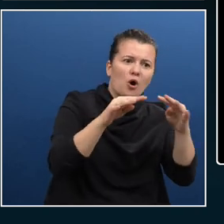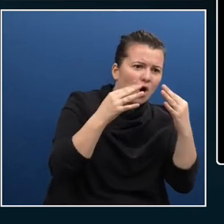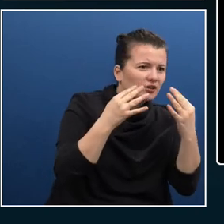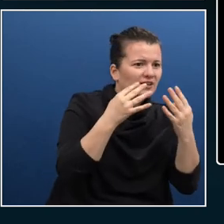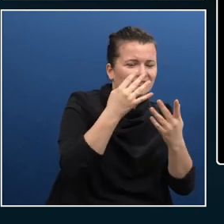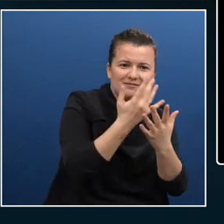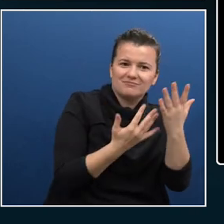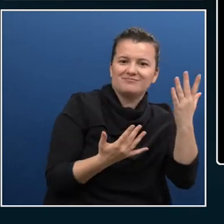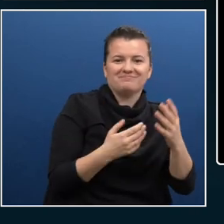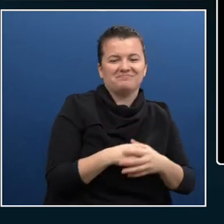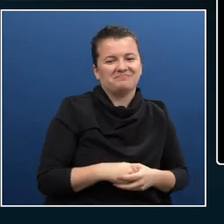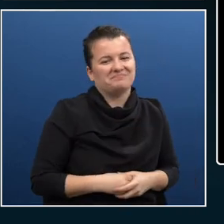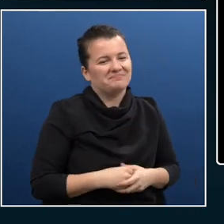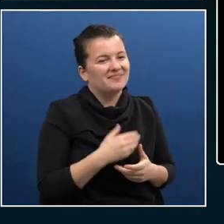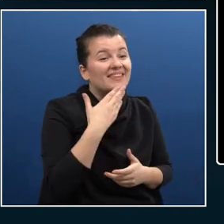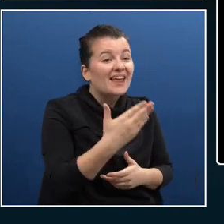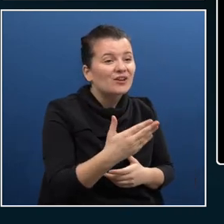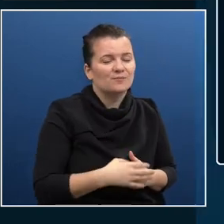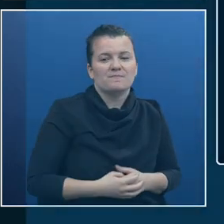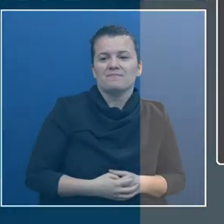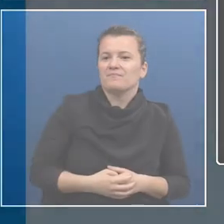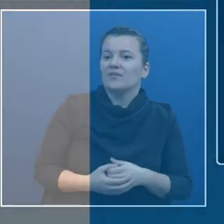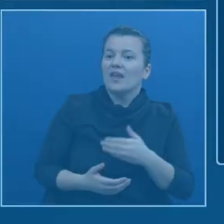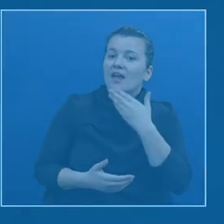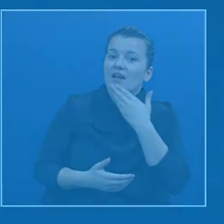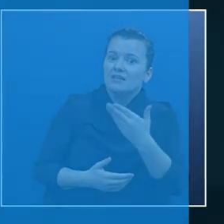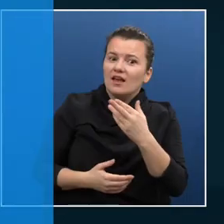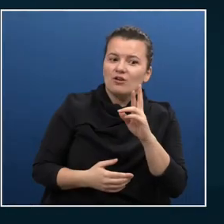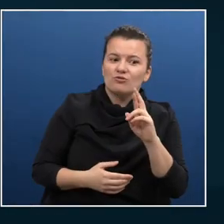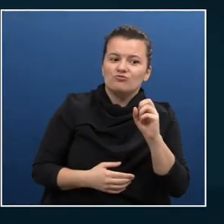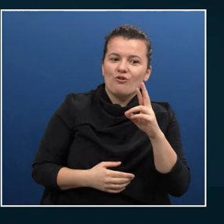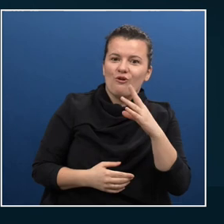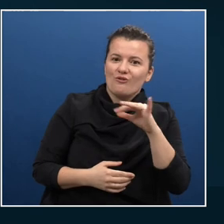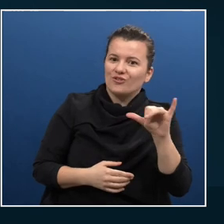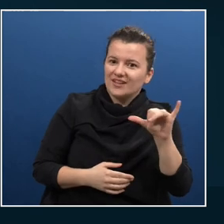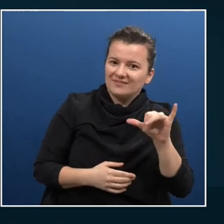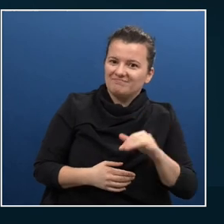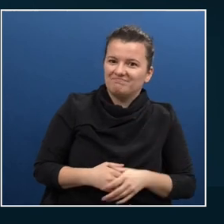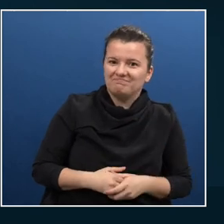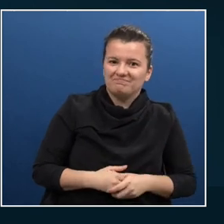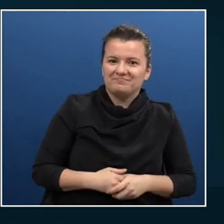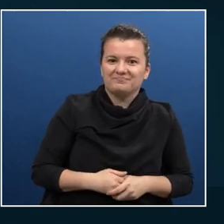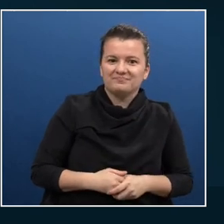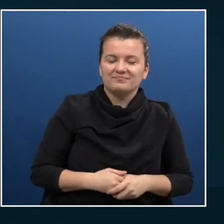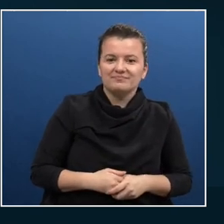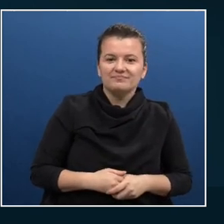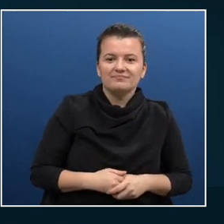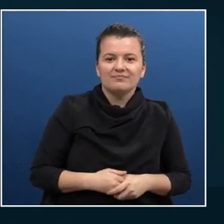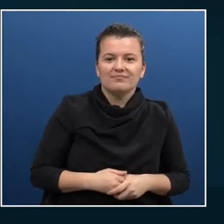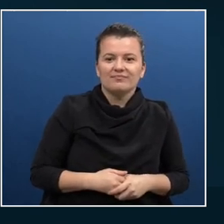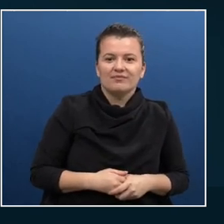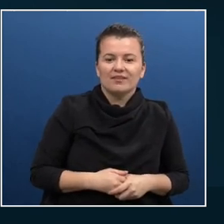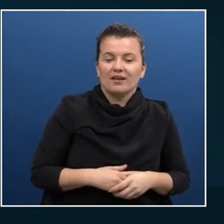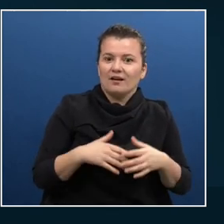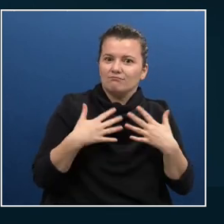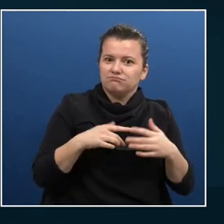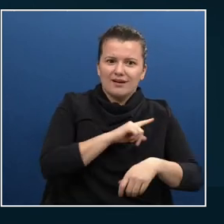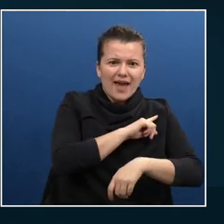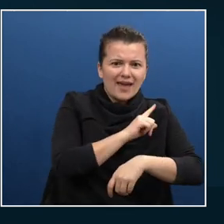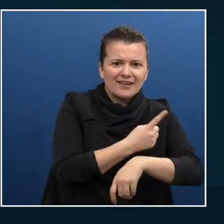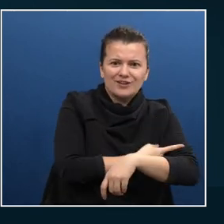Wow, thank you, Rory. This is such an amazing session. This is – it was so full of energy. And